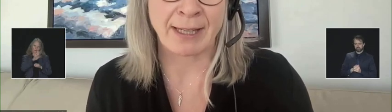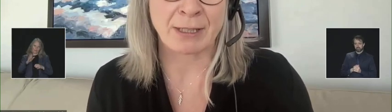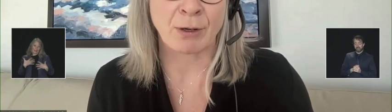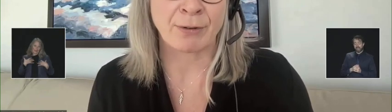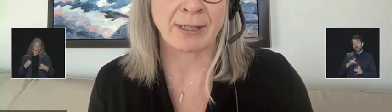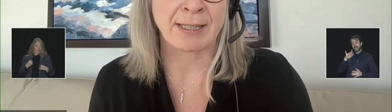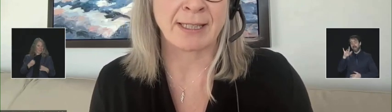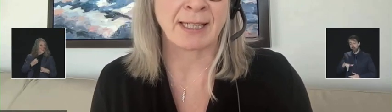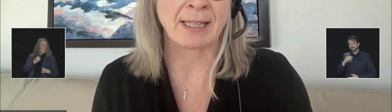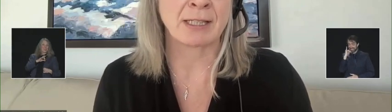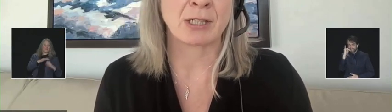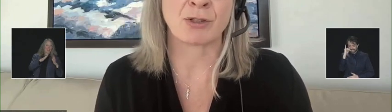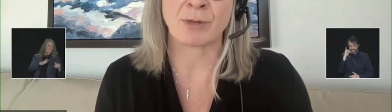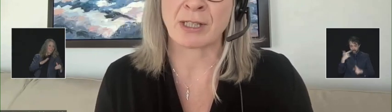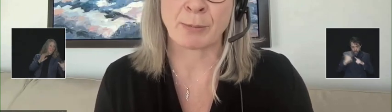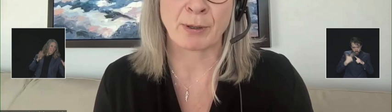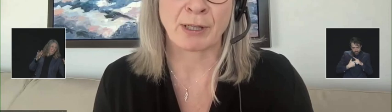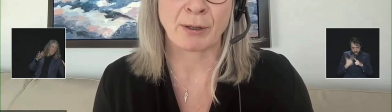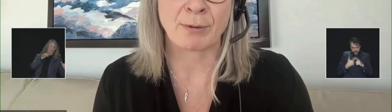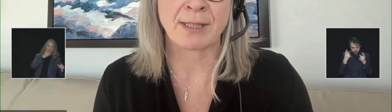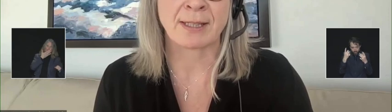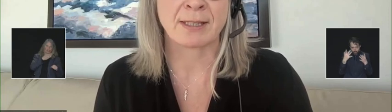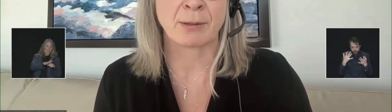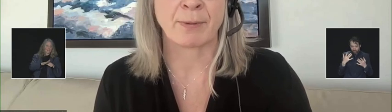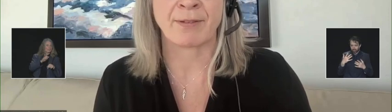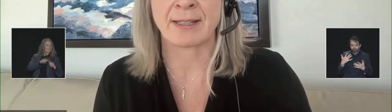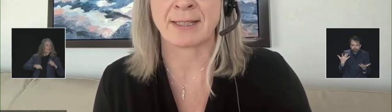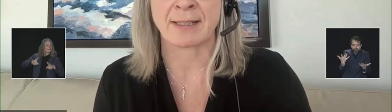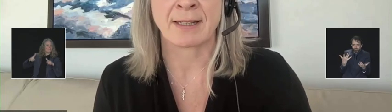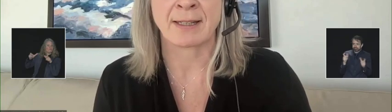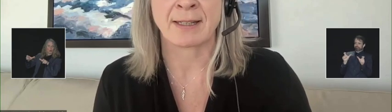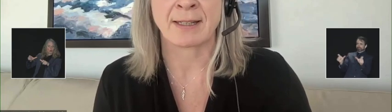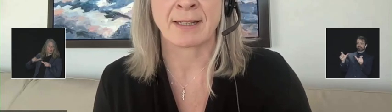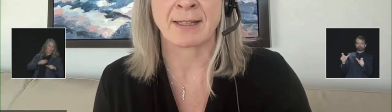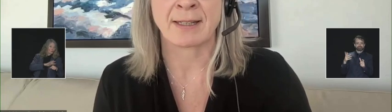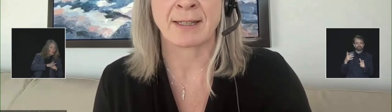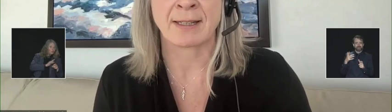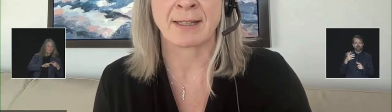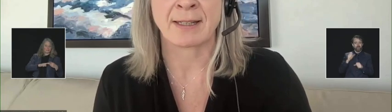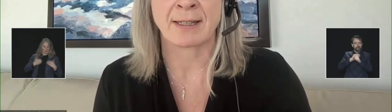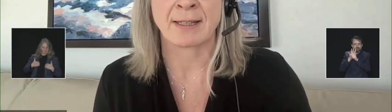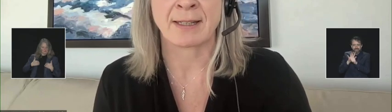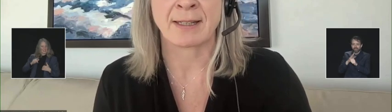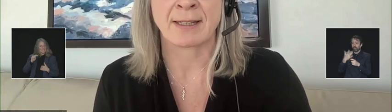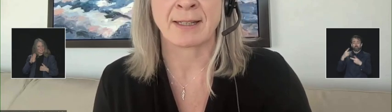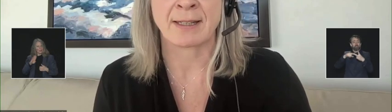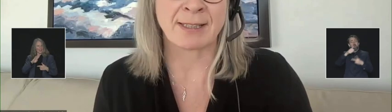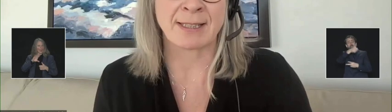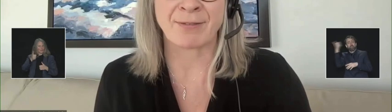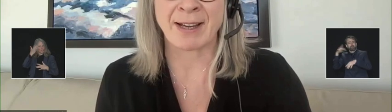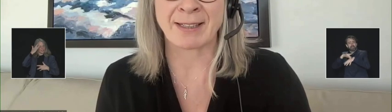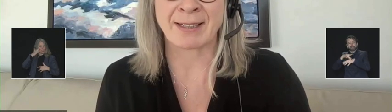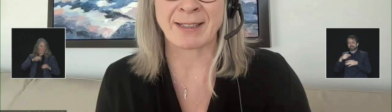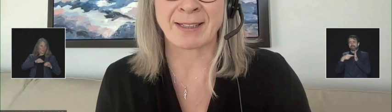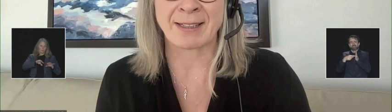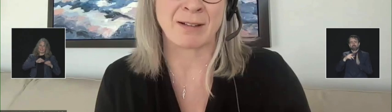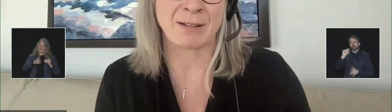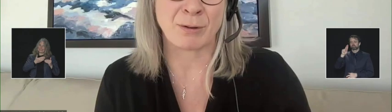protect yourself against COVID-19, to treat tuberculosis, to prevent and protect other kinds of illnesses. In fact,